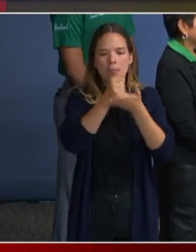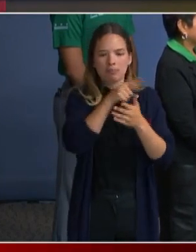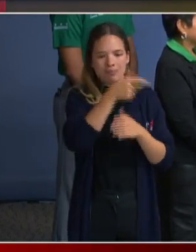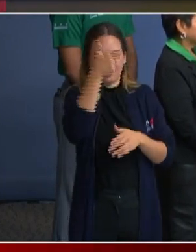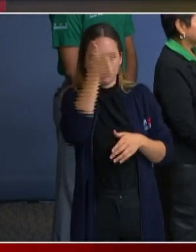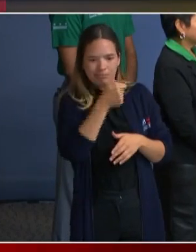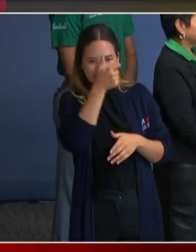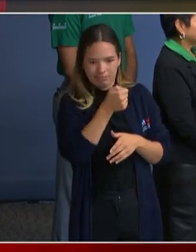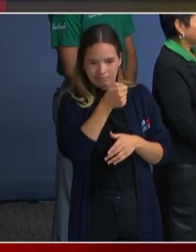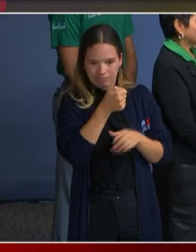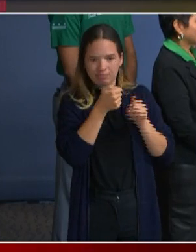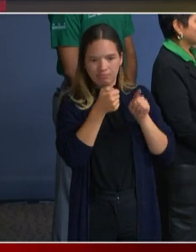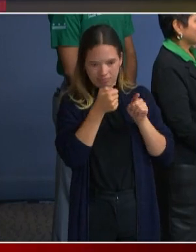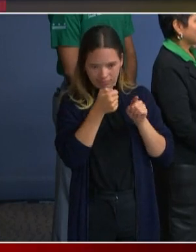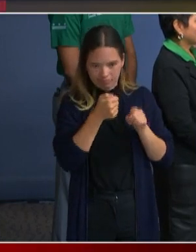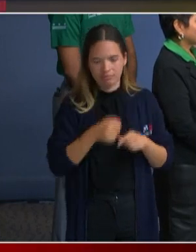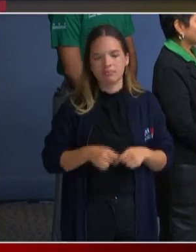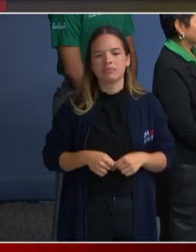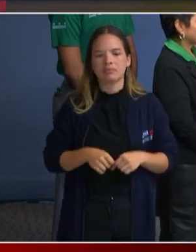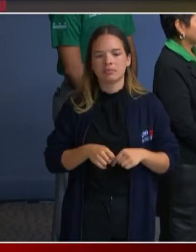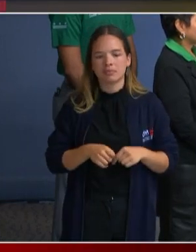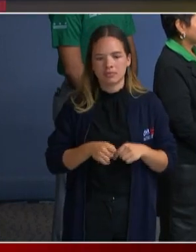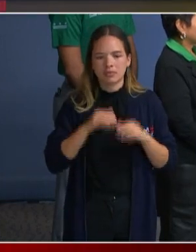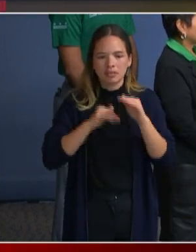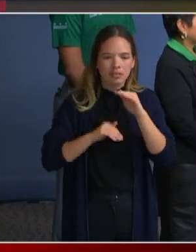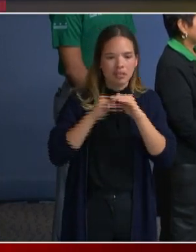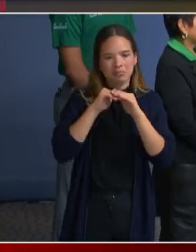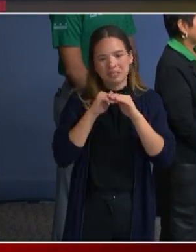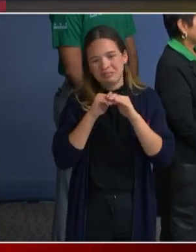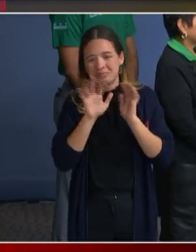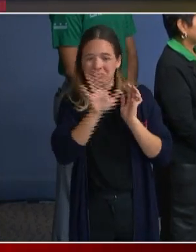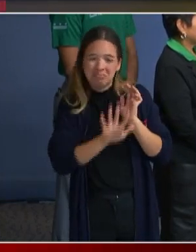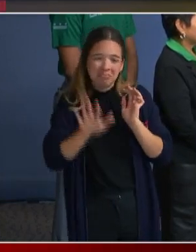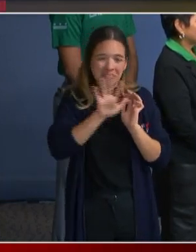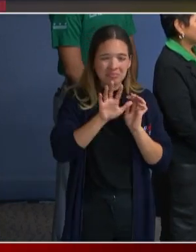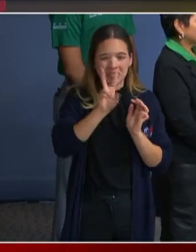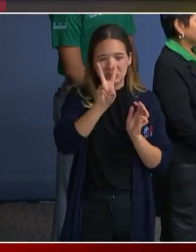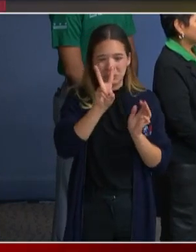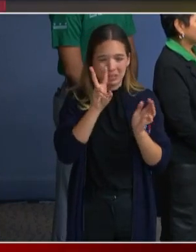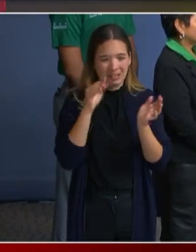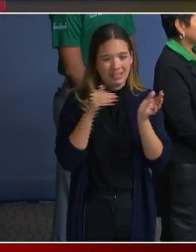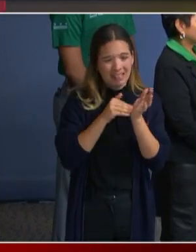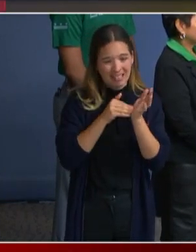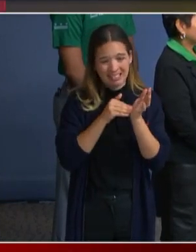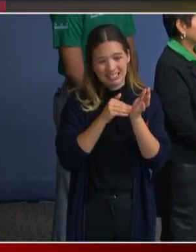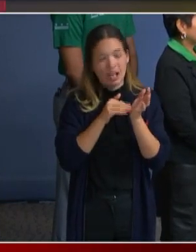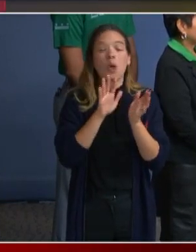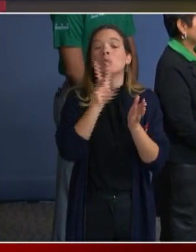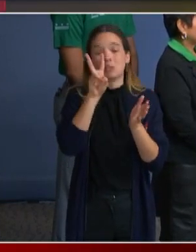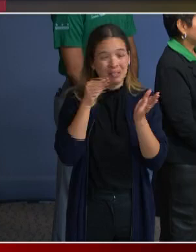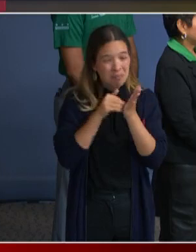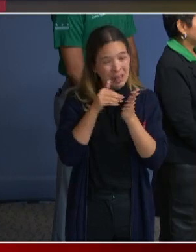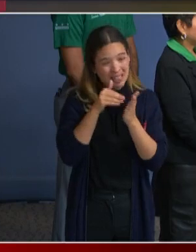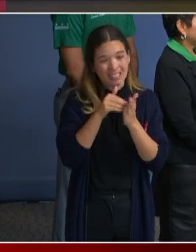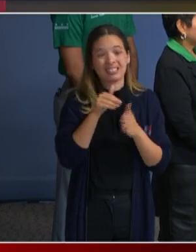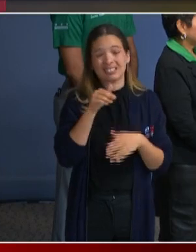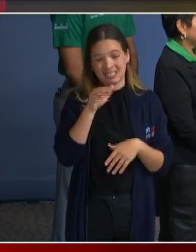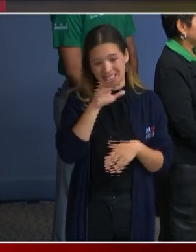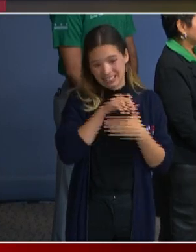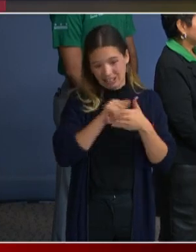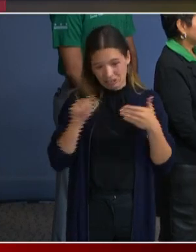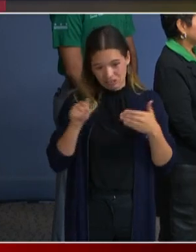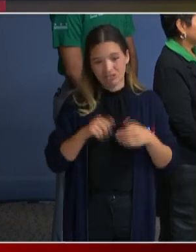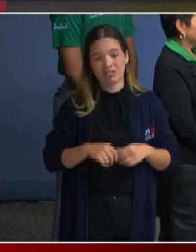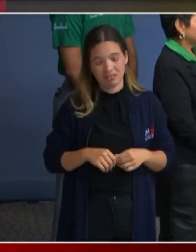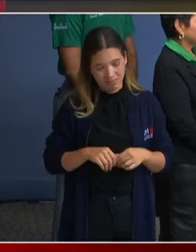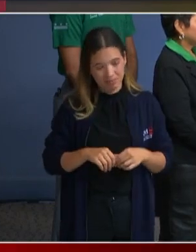up to almost two million dollars to help with this effort. And we are also grateful